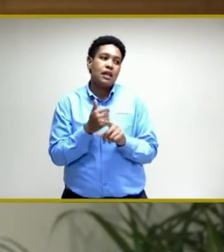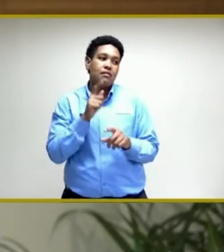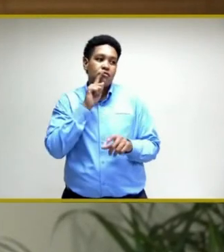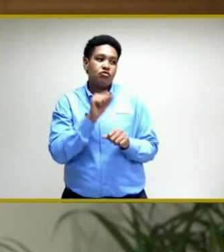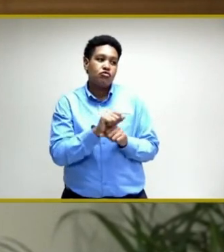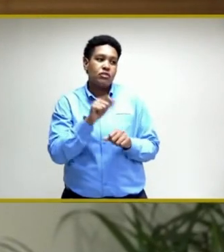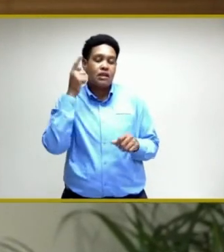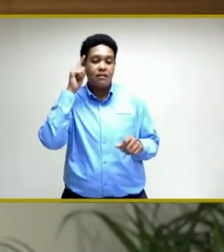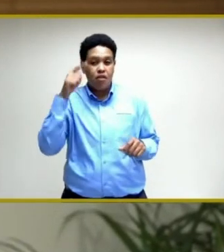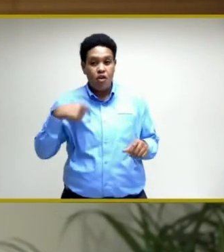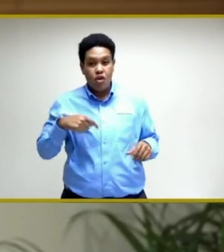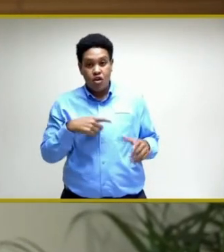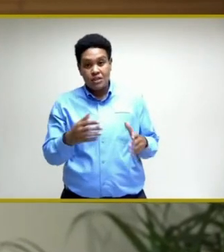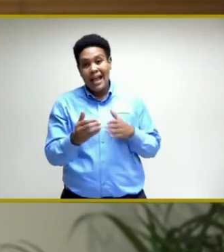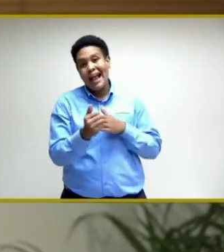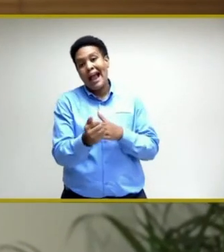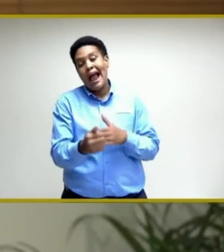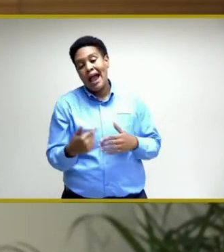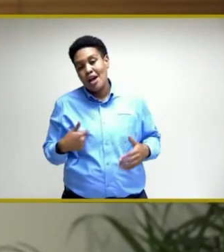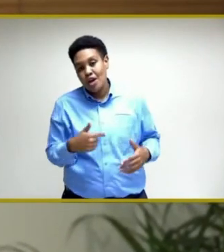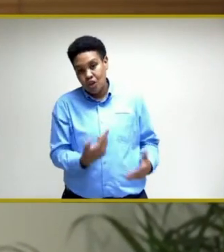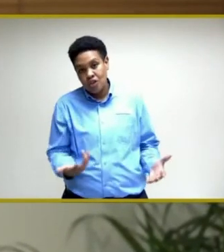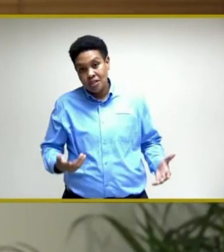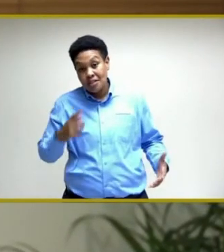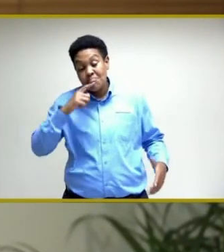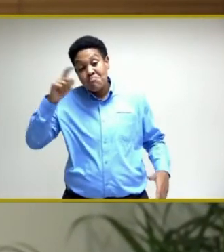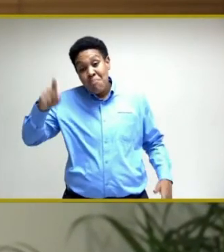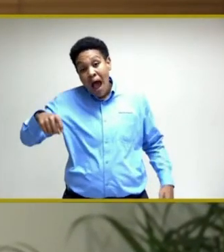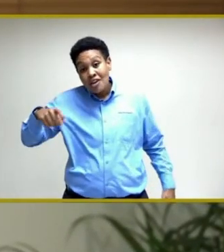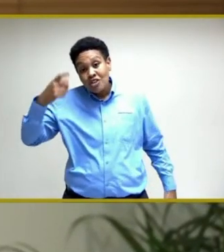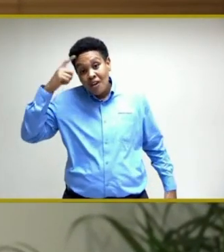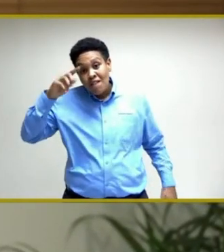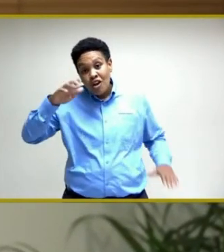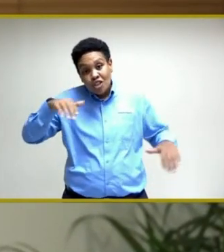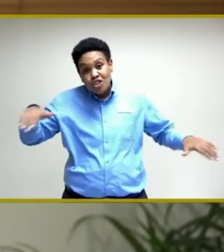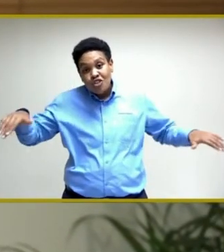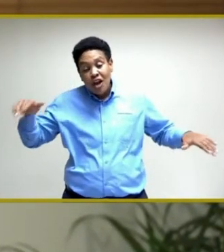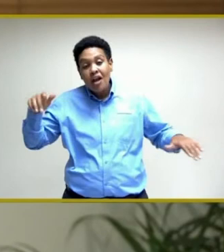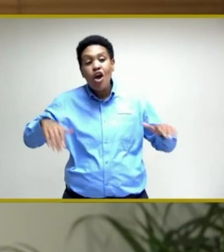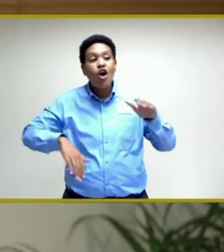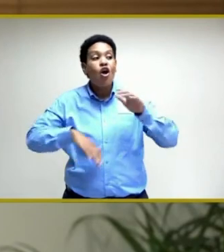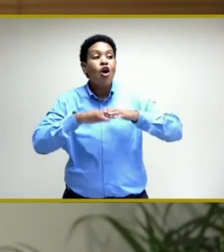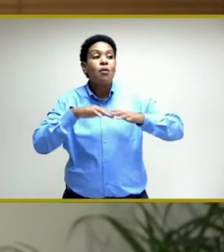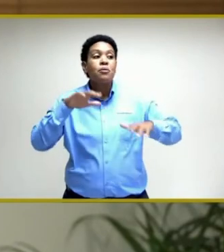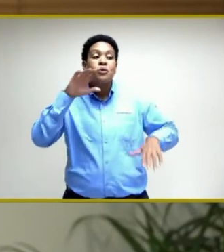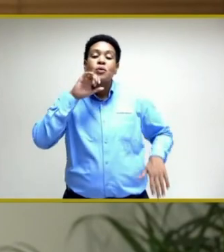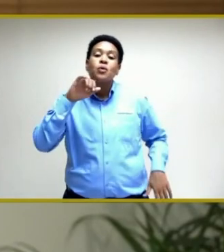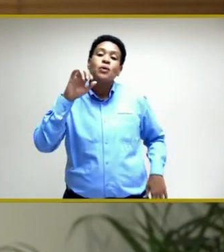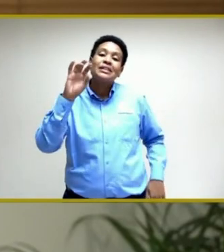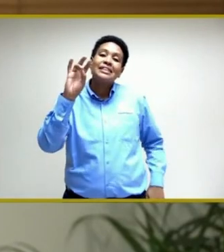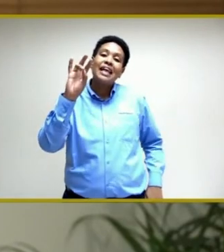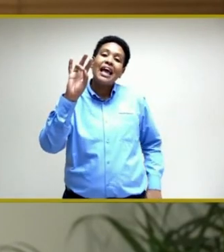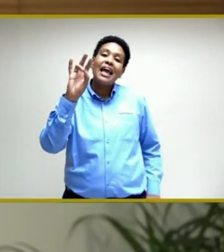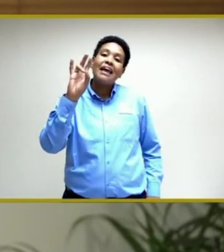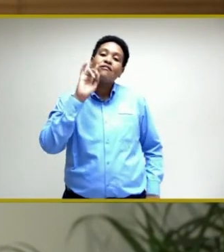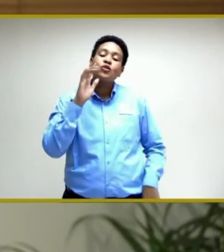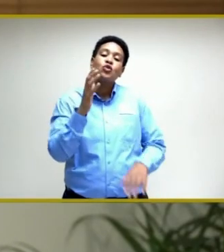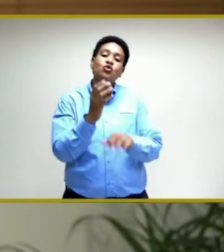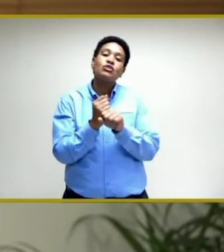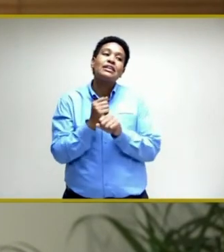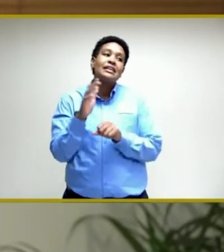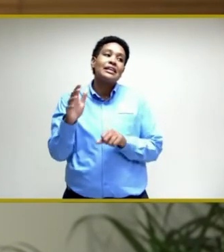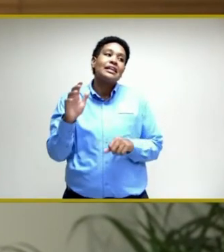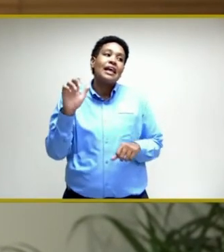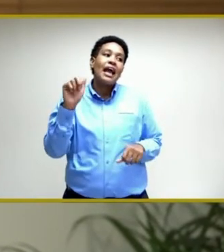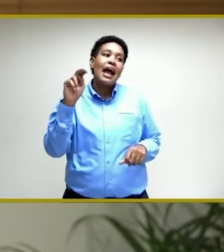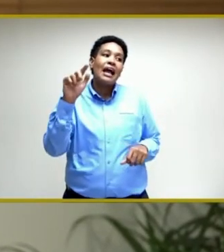for us and guide us, and it is mandatory for children up to the age of seven to receive the